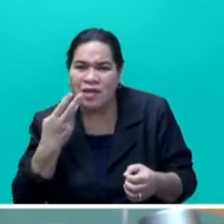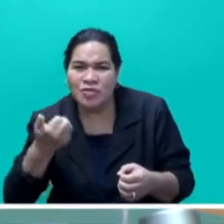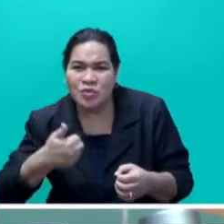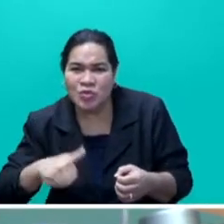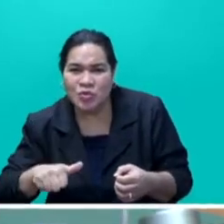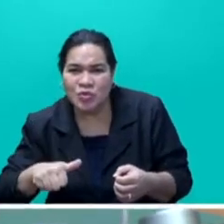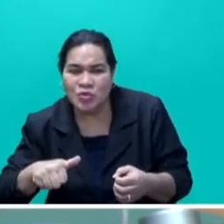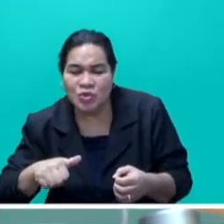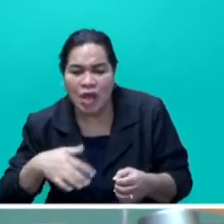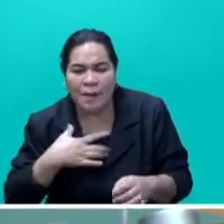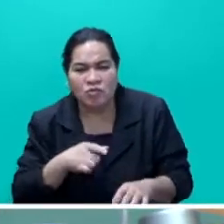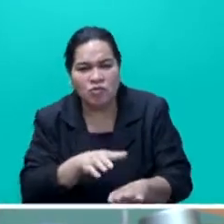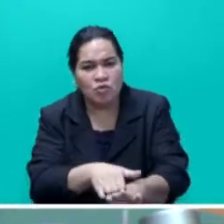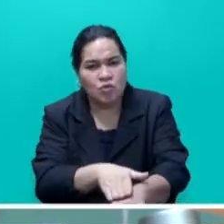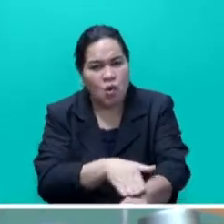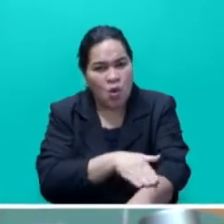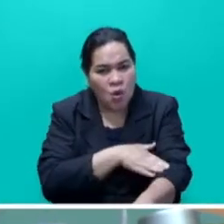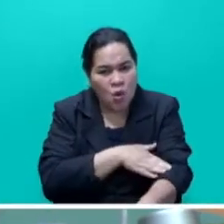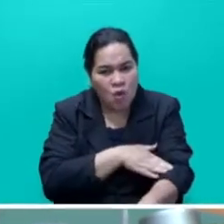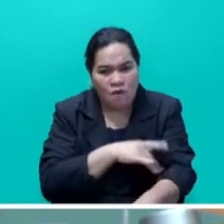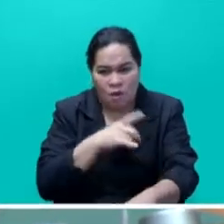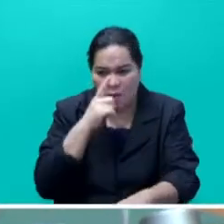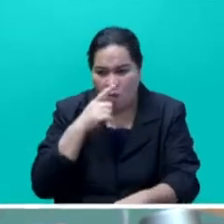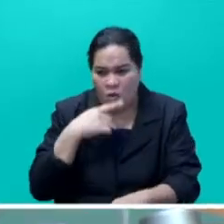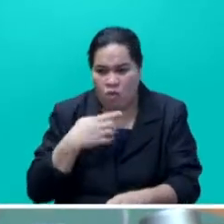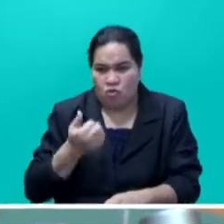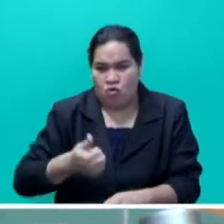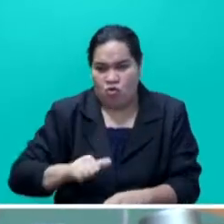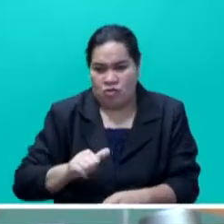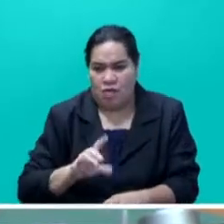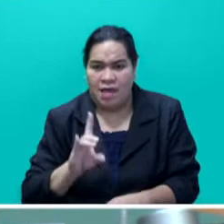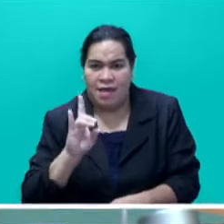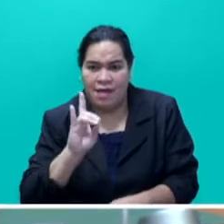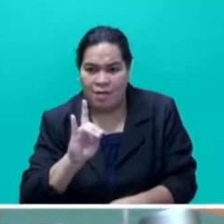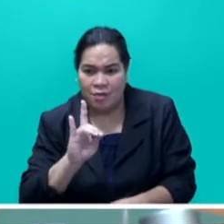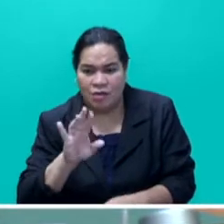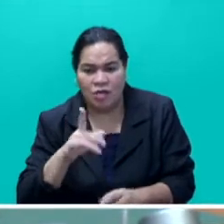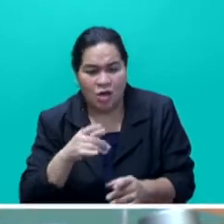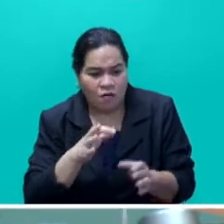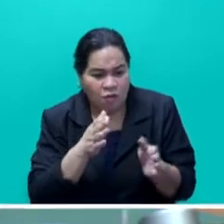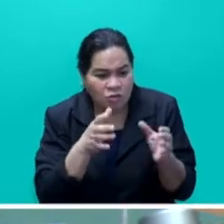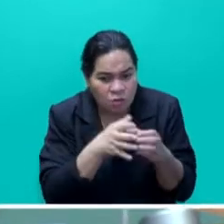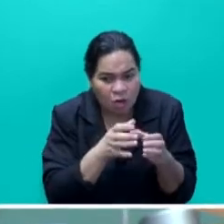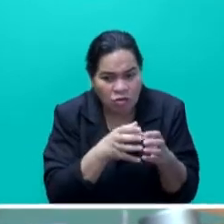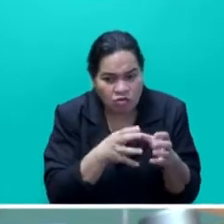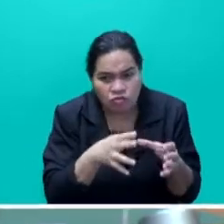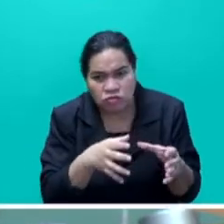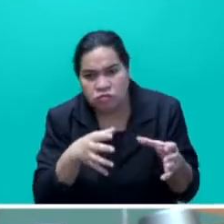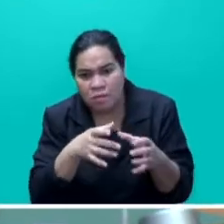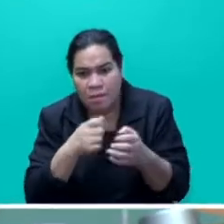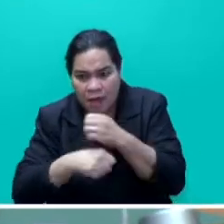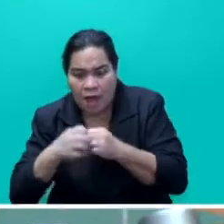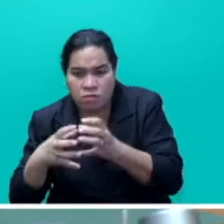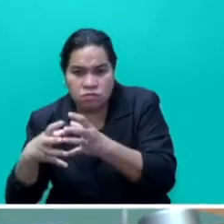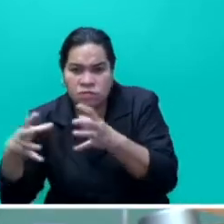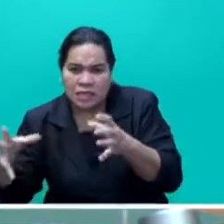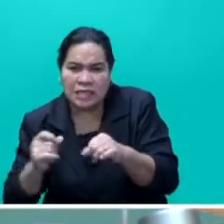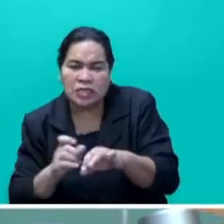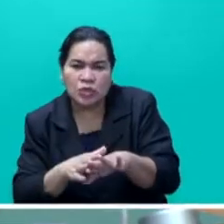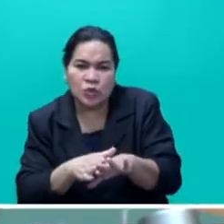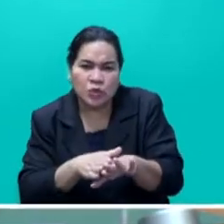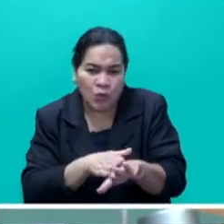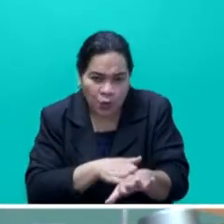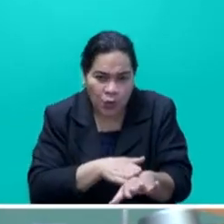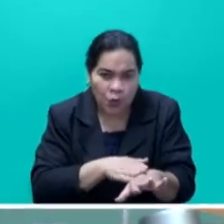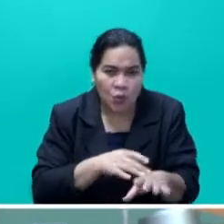slow transition of subsistence livestock farmers to medium and large holdings, poor dairy breed stock and dairy farming system, Mr